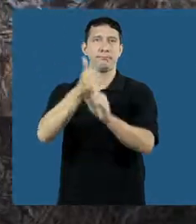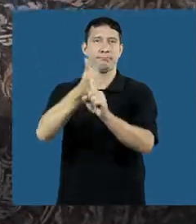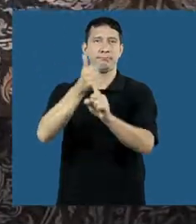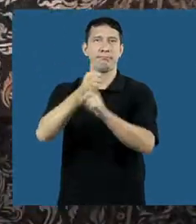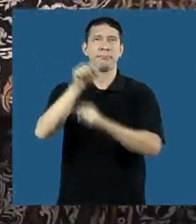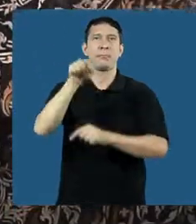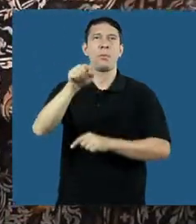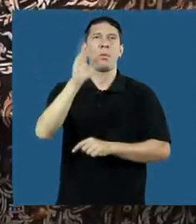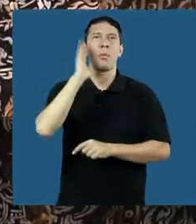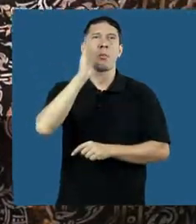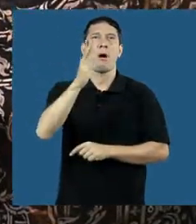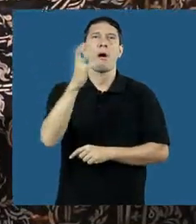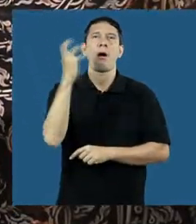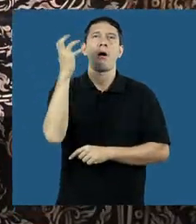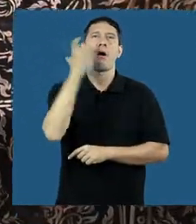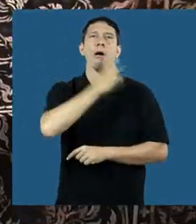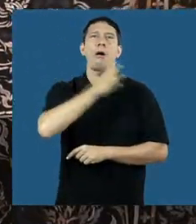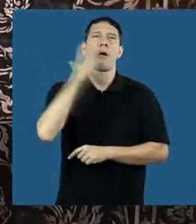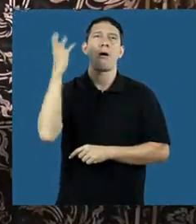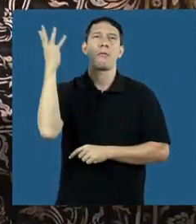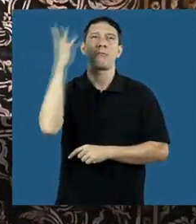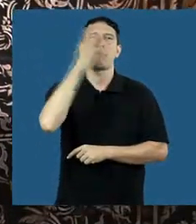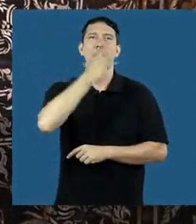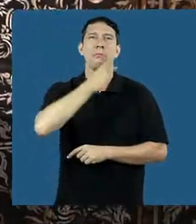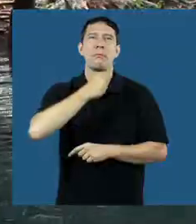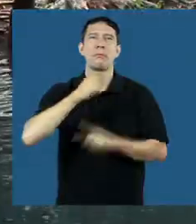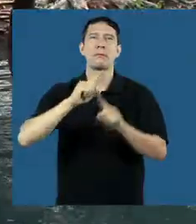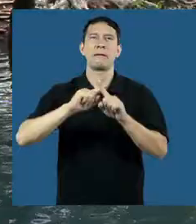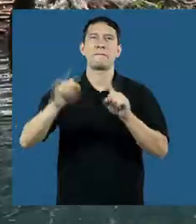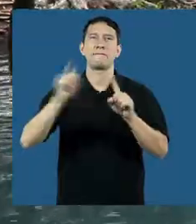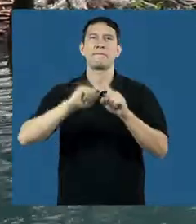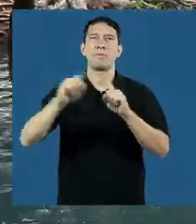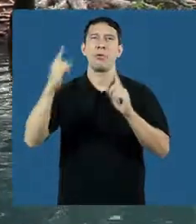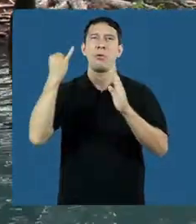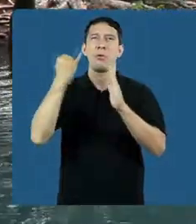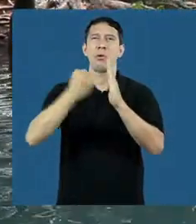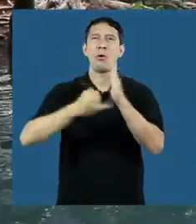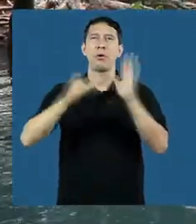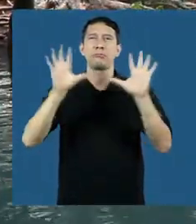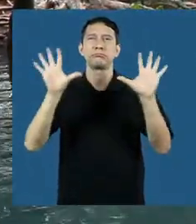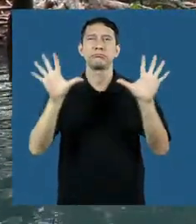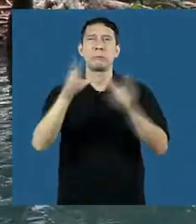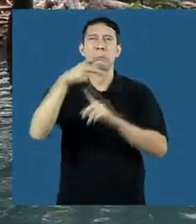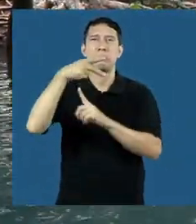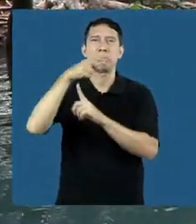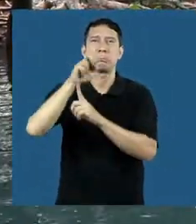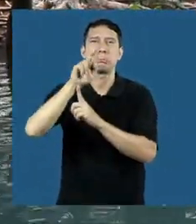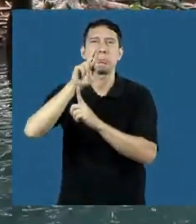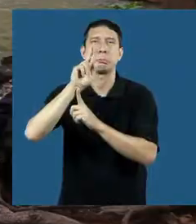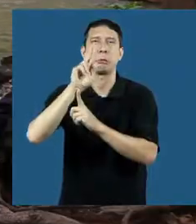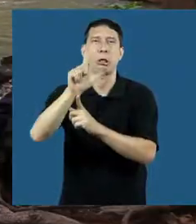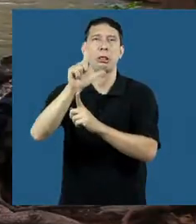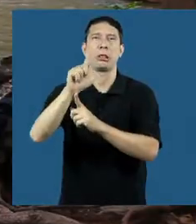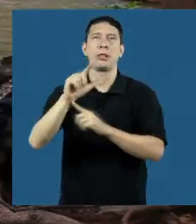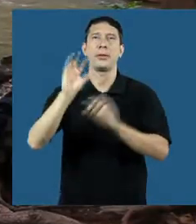which is one of the best Mother of Pearl inlaid decorations in Thailand. Rukachat Moklek Park is cool, shady and